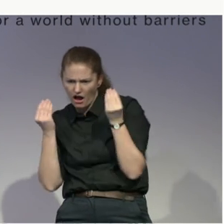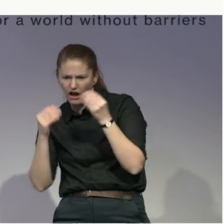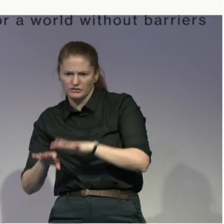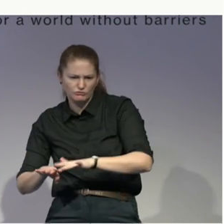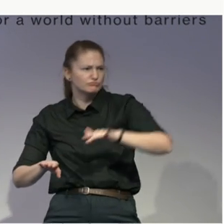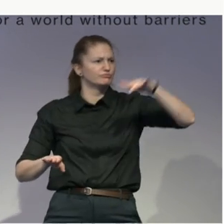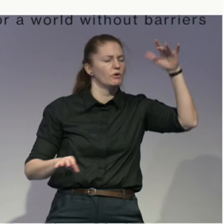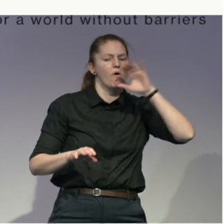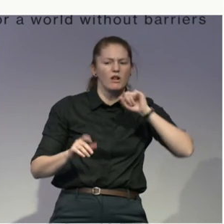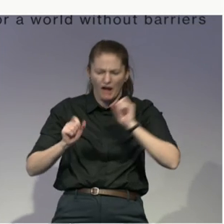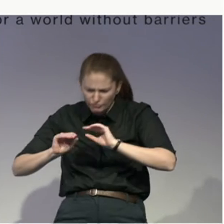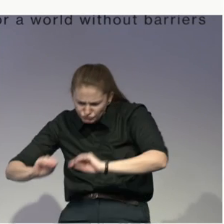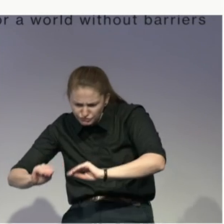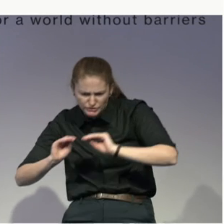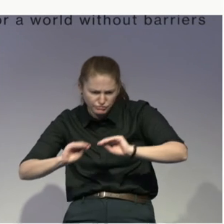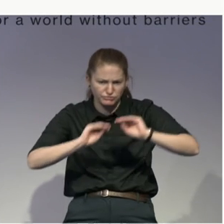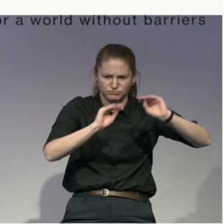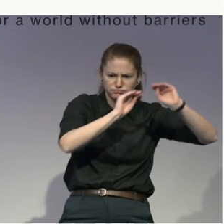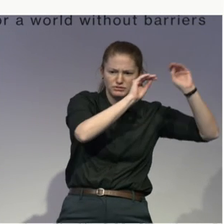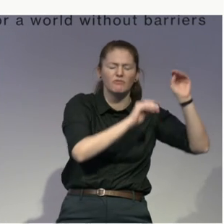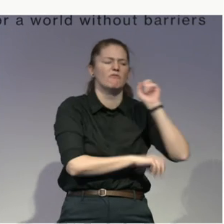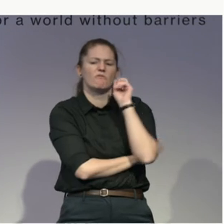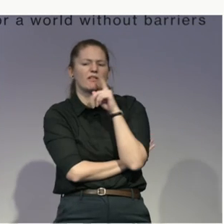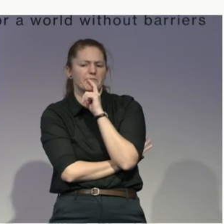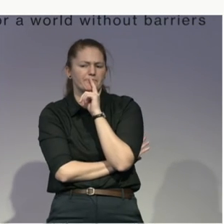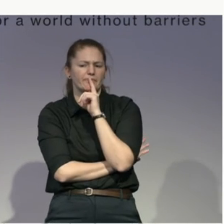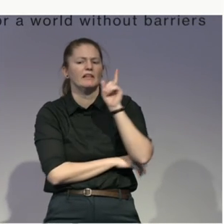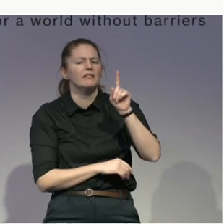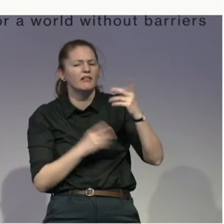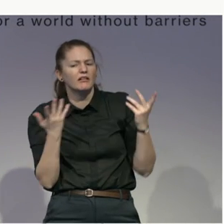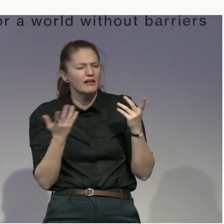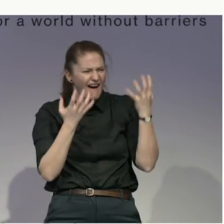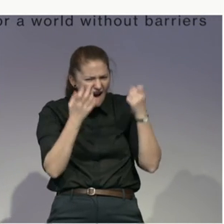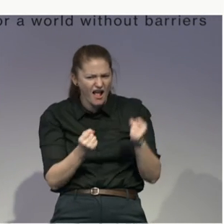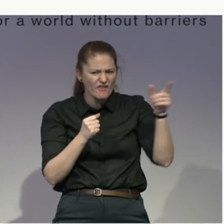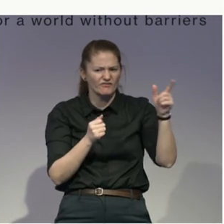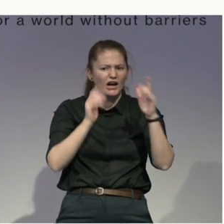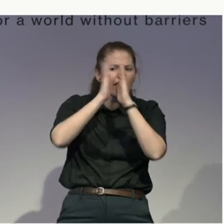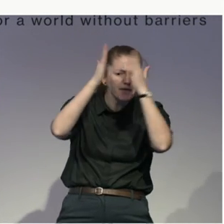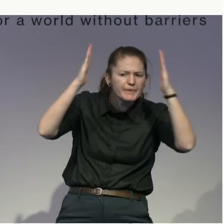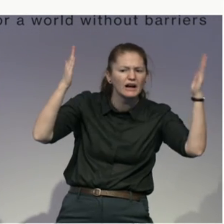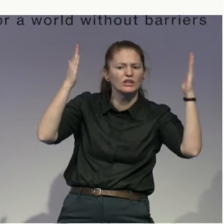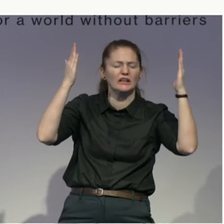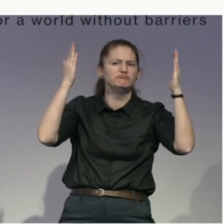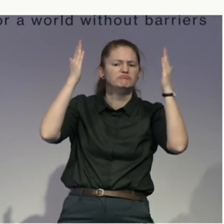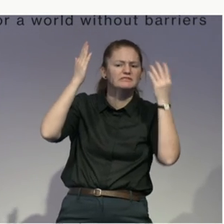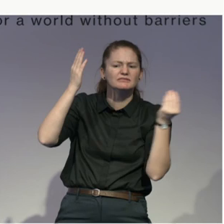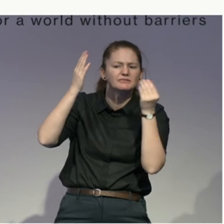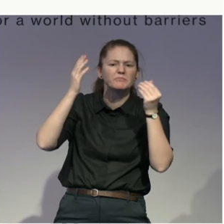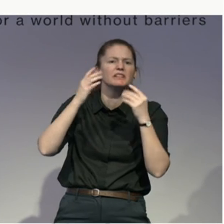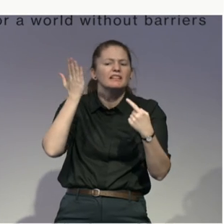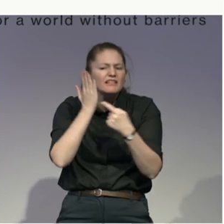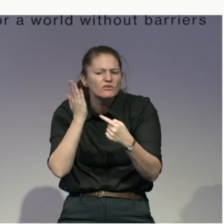quickly, do you have a lending library? So individuals can actually take the technology away from them and try it before they have to buy it?